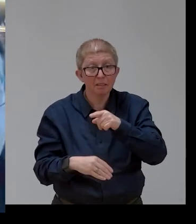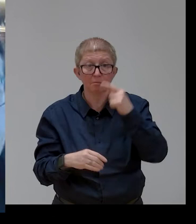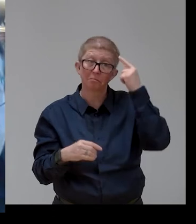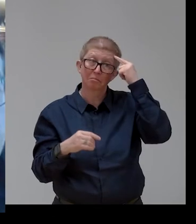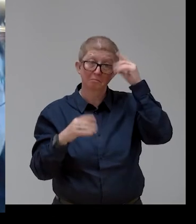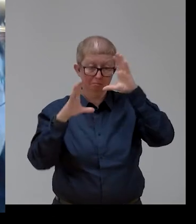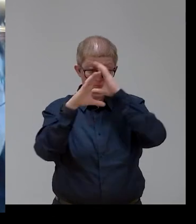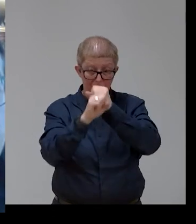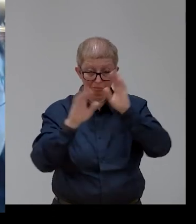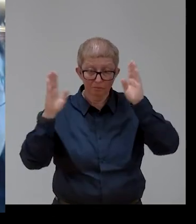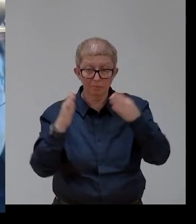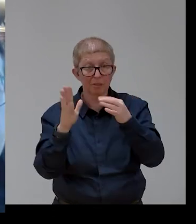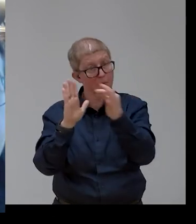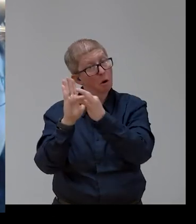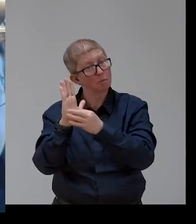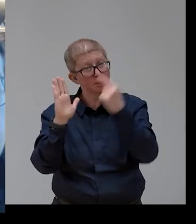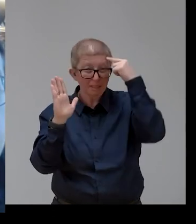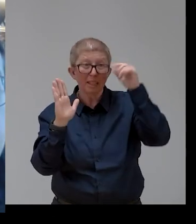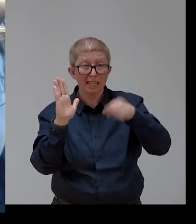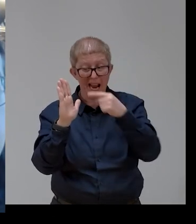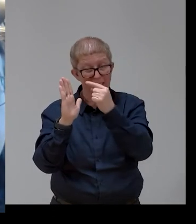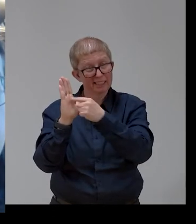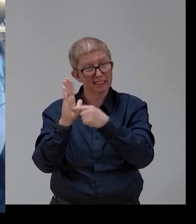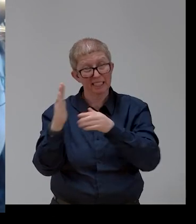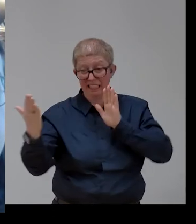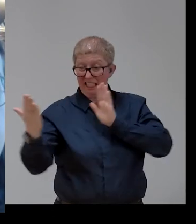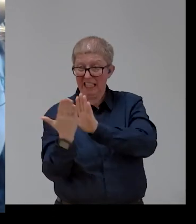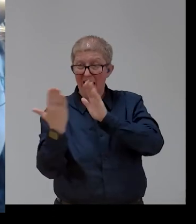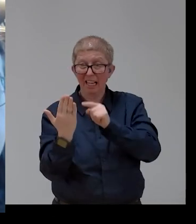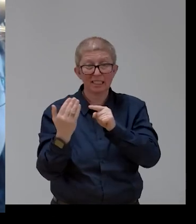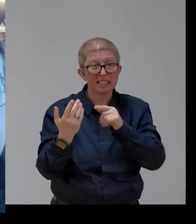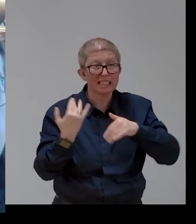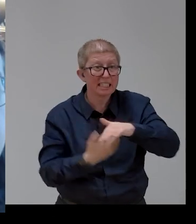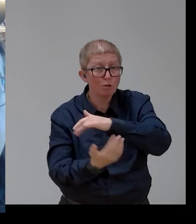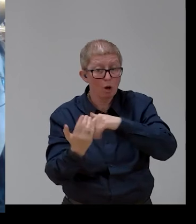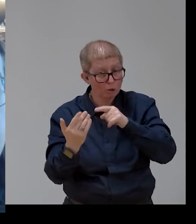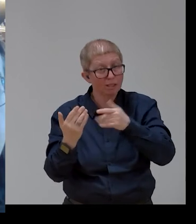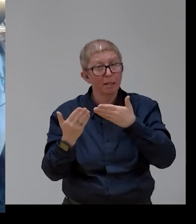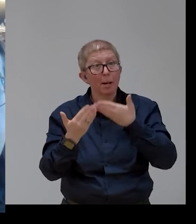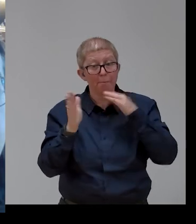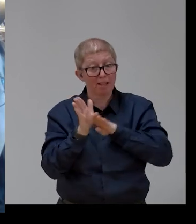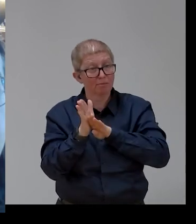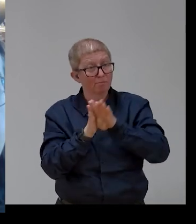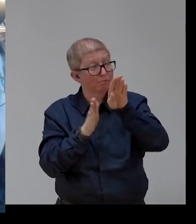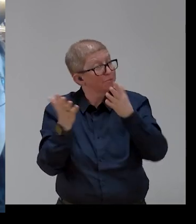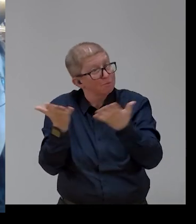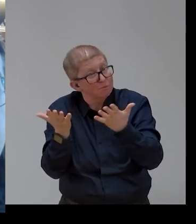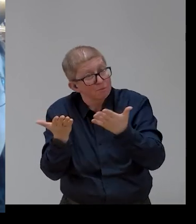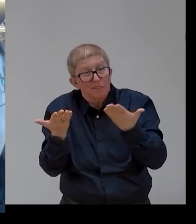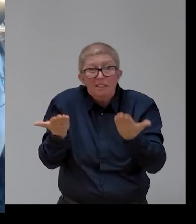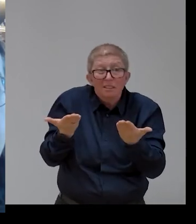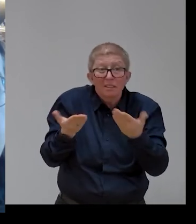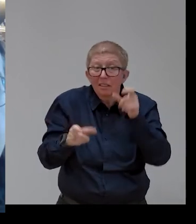tackle this very challenging situation that we have to face now for persons with support needs